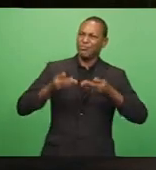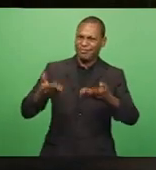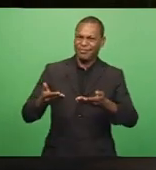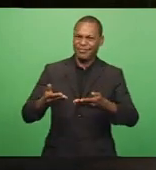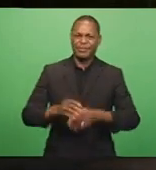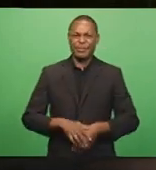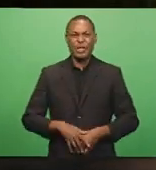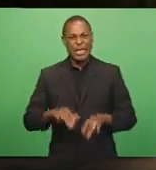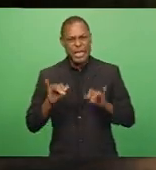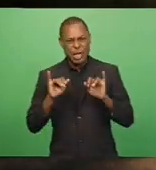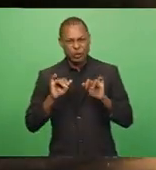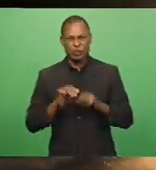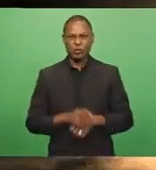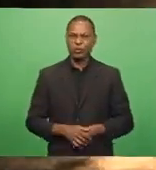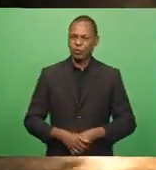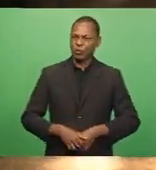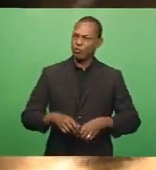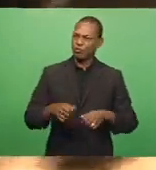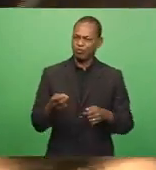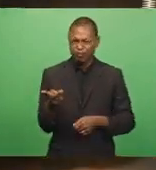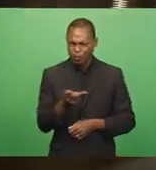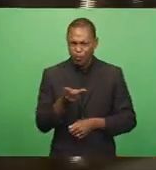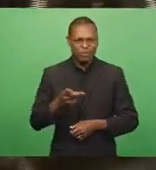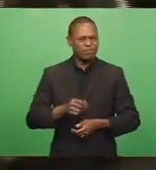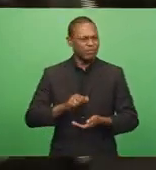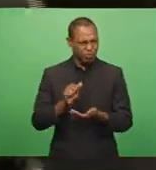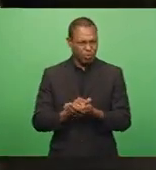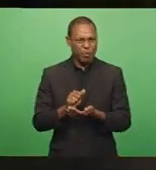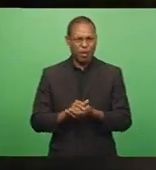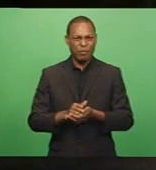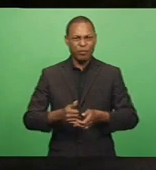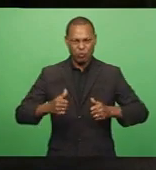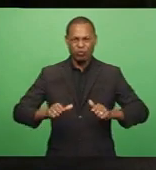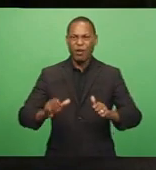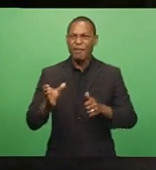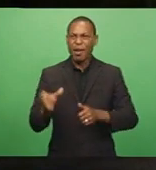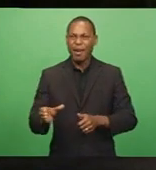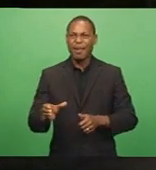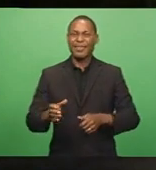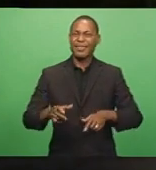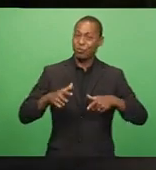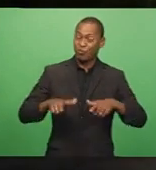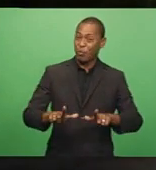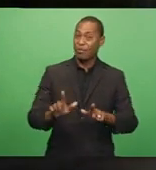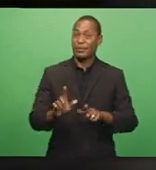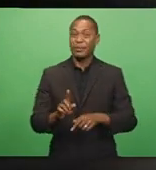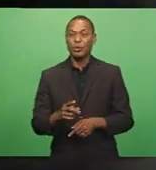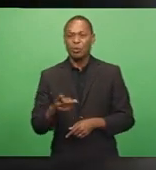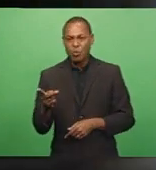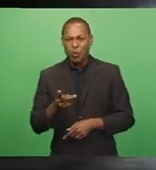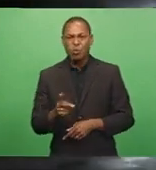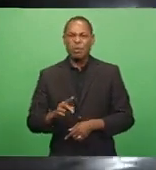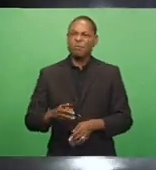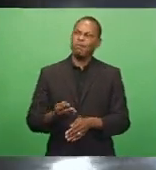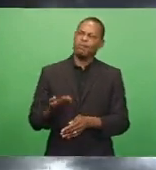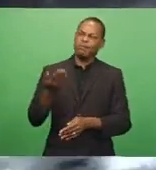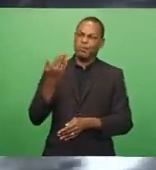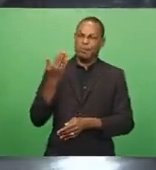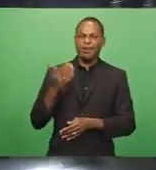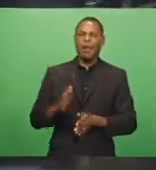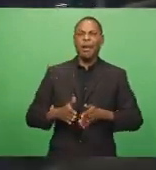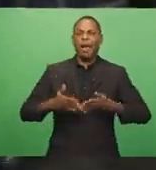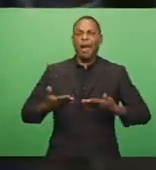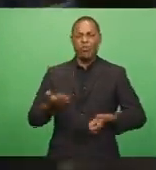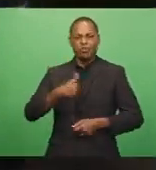Now, this will bode well for both the public and the drivers as well. As in the past, public have raised their concerns previously regarding certain